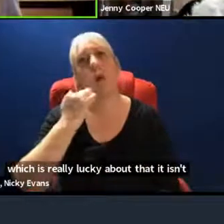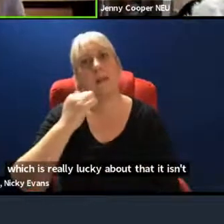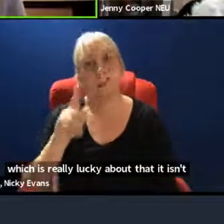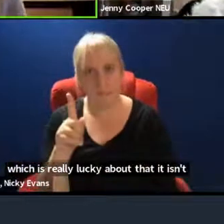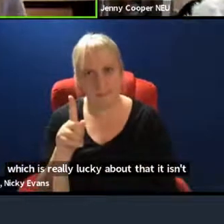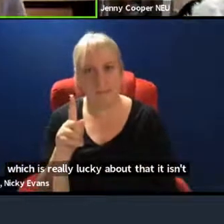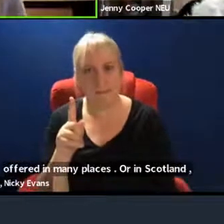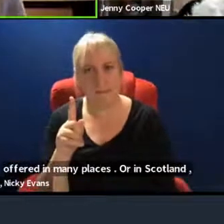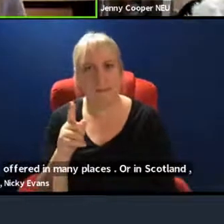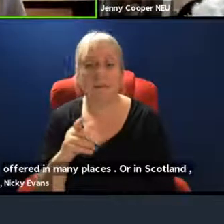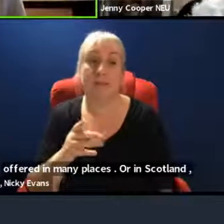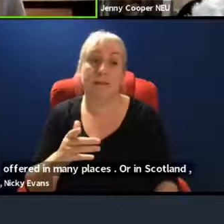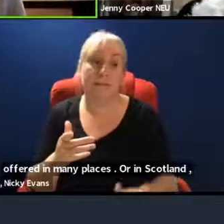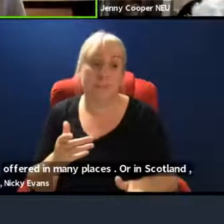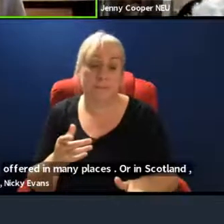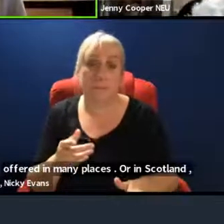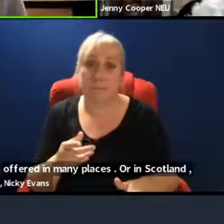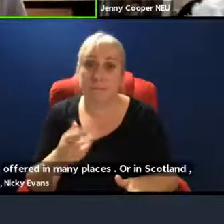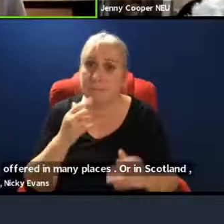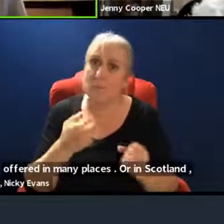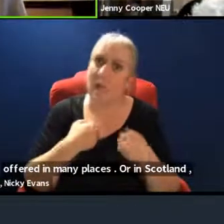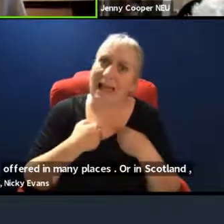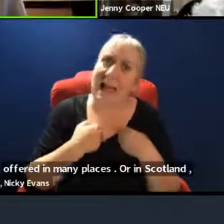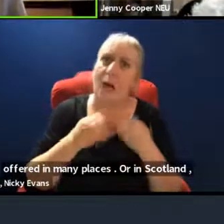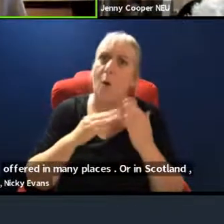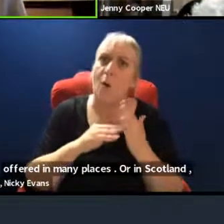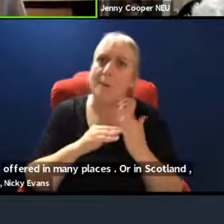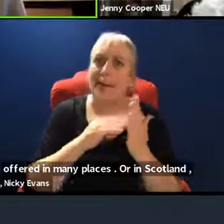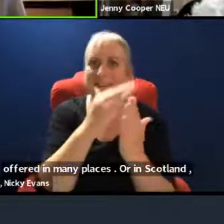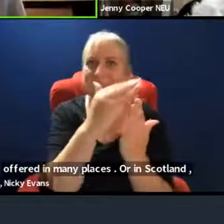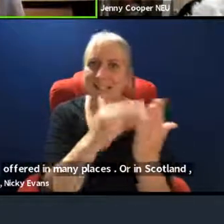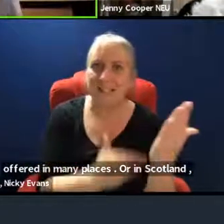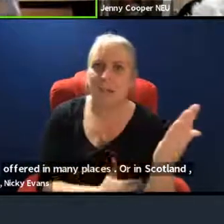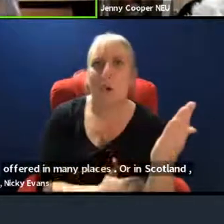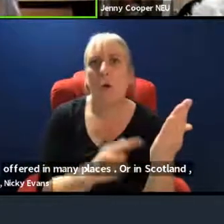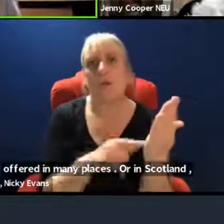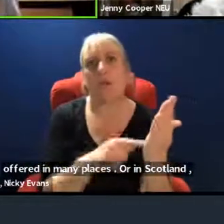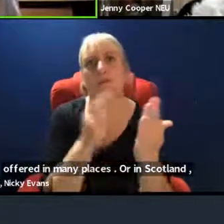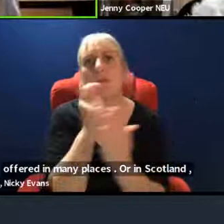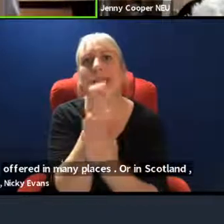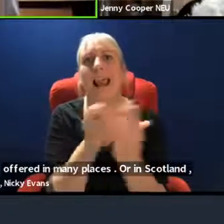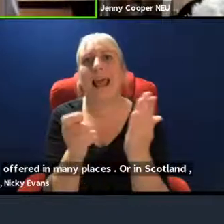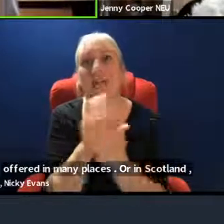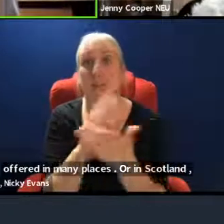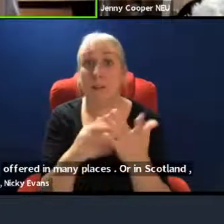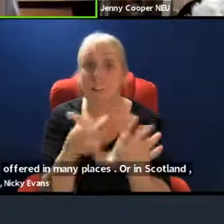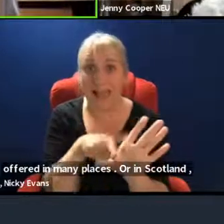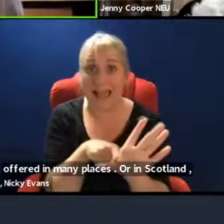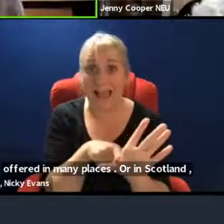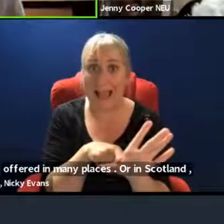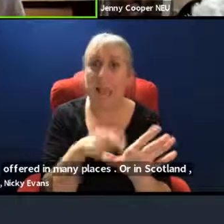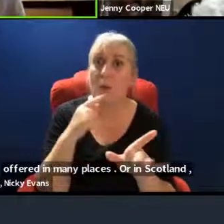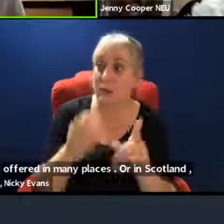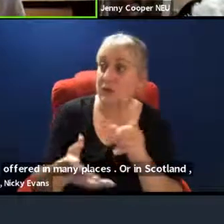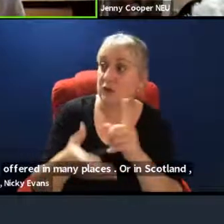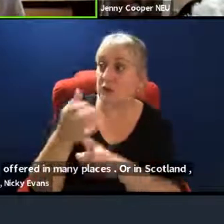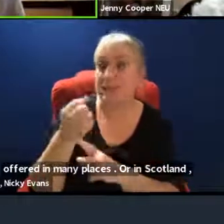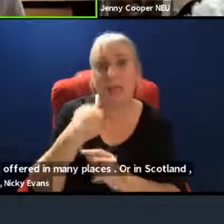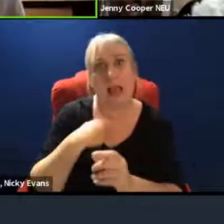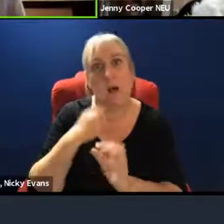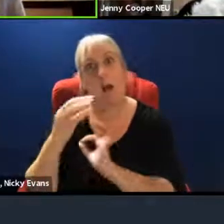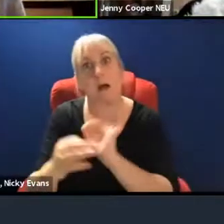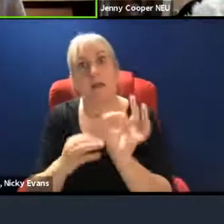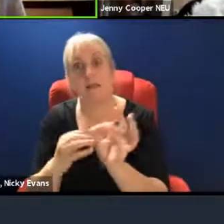been able to with the manifestos for the election in May, we were able to get our asks included in four of the main